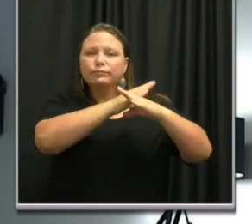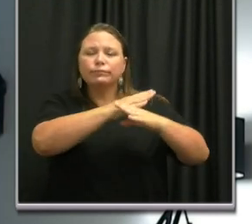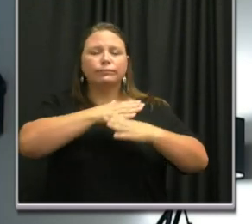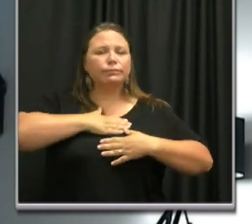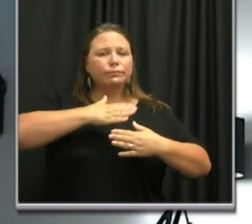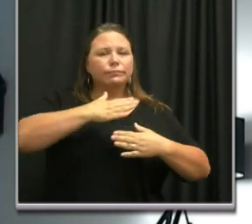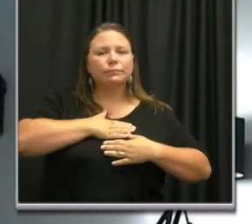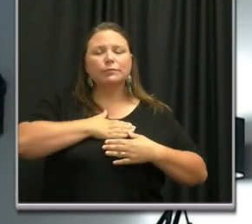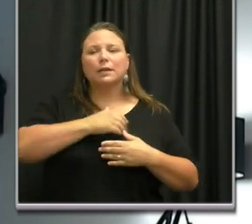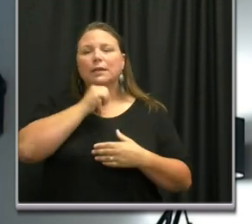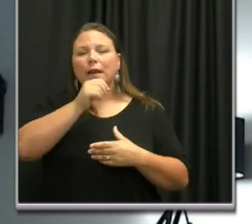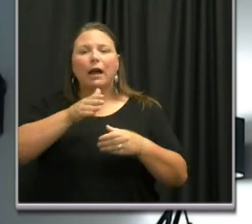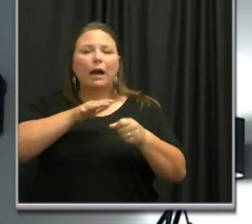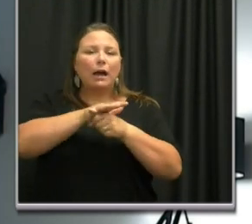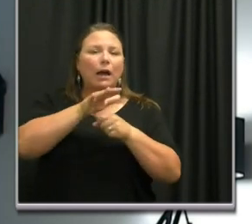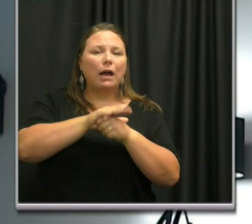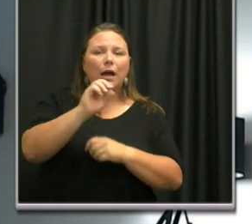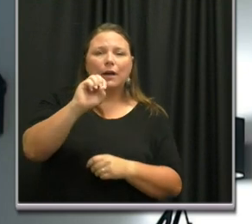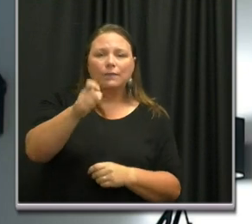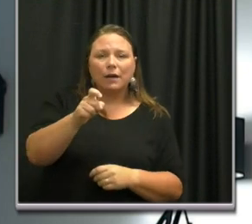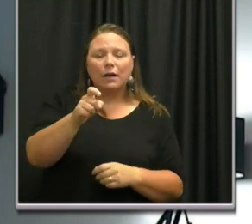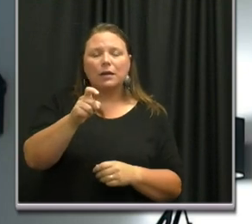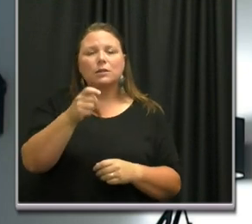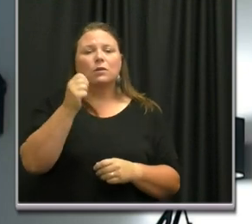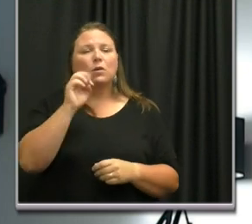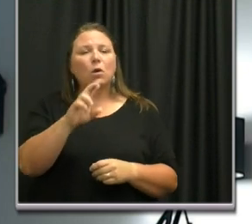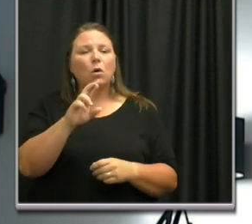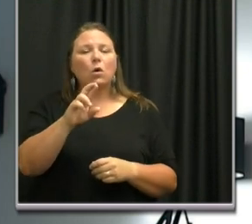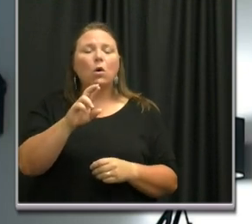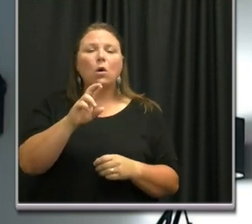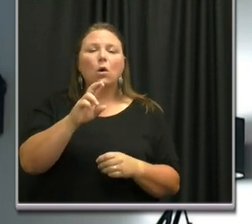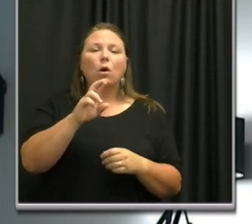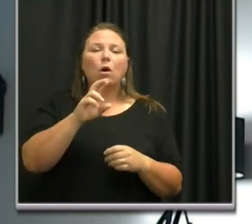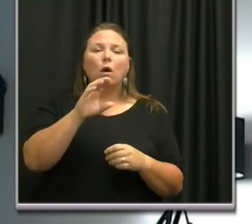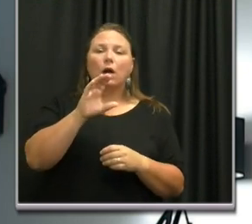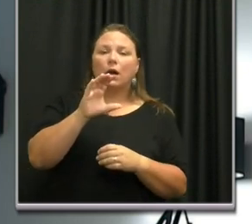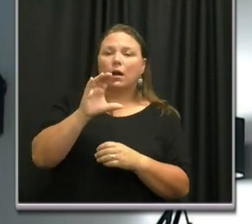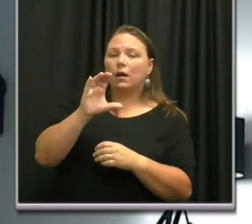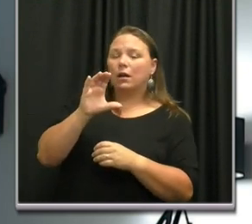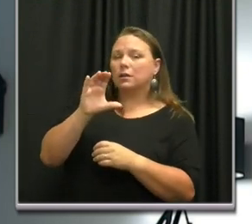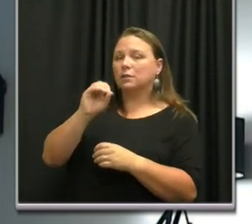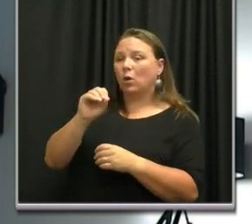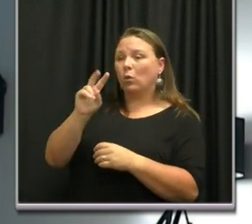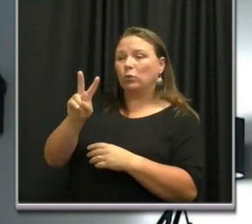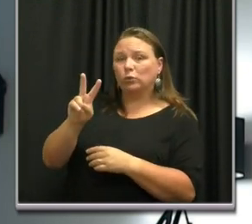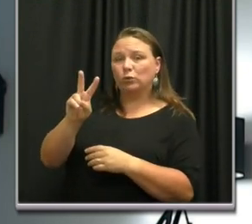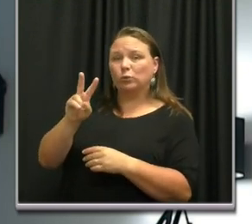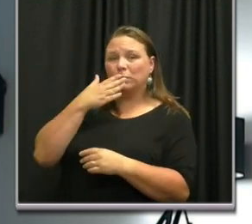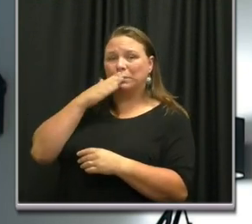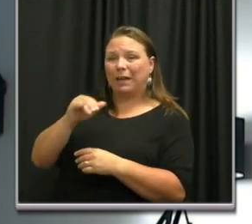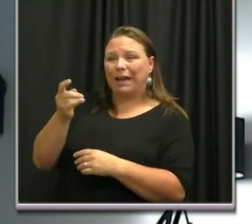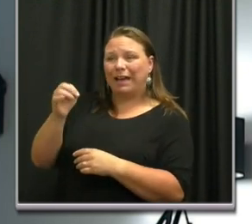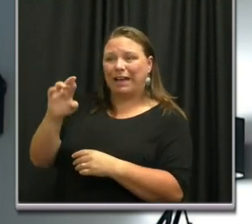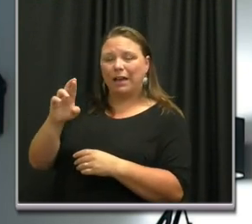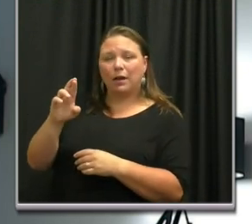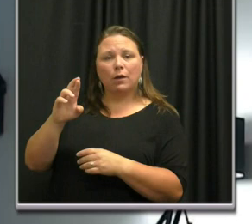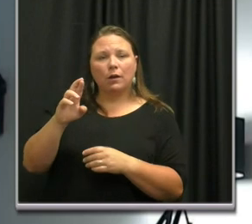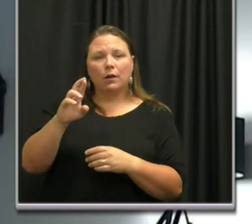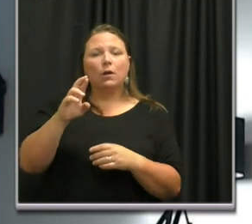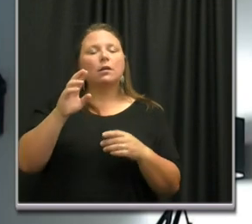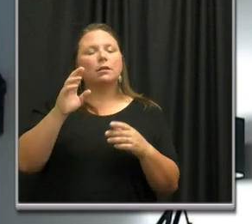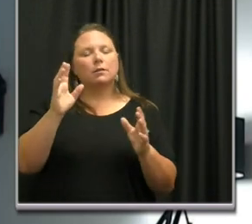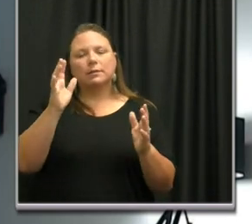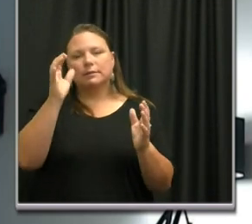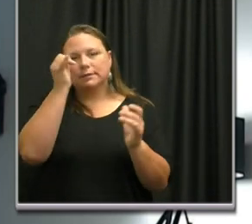will not let in enough oxygen or let out carbon dioxide, the bad air. That's